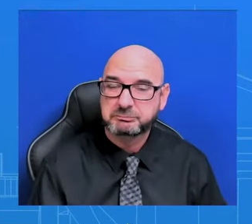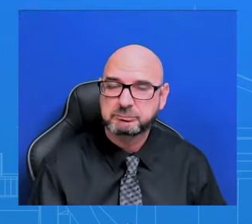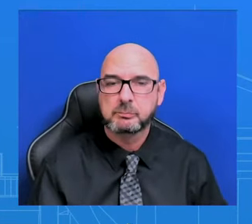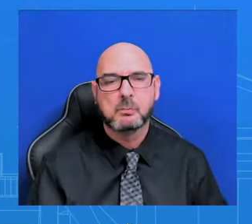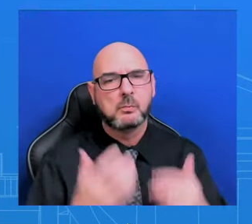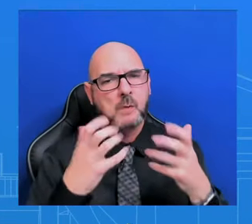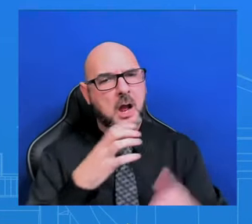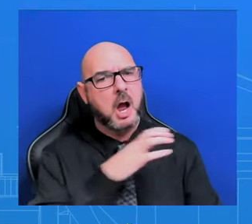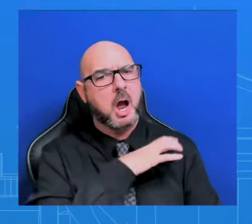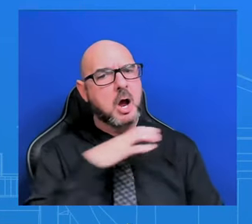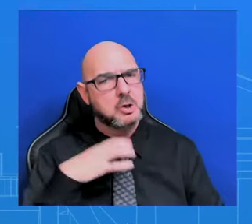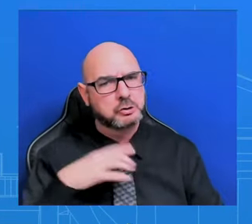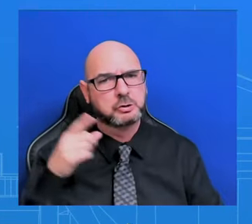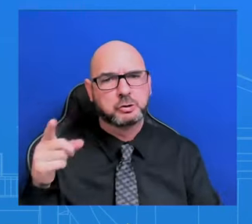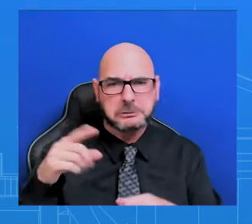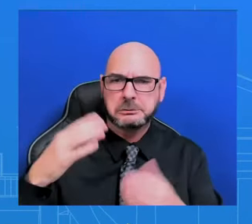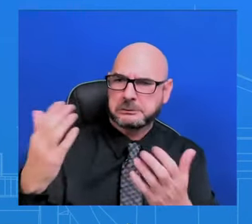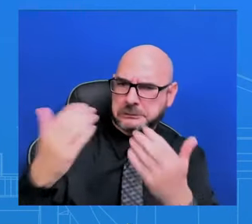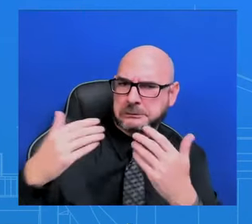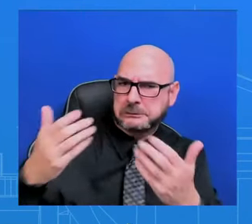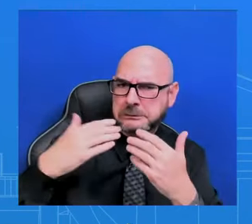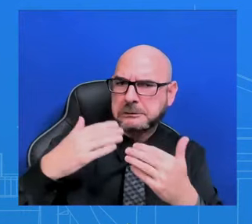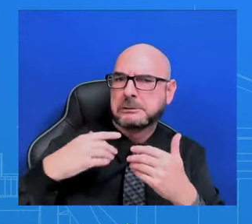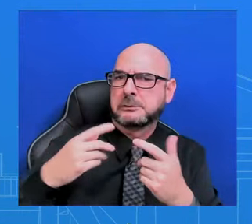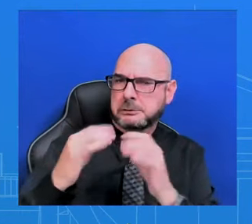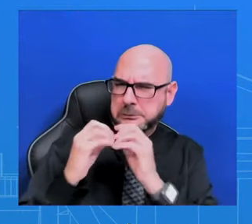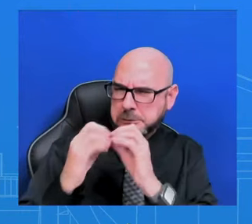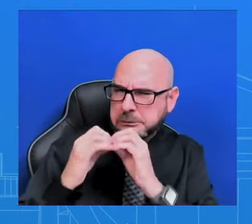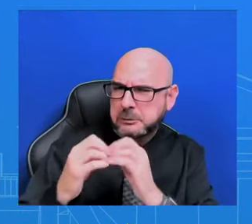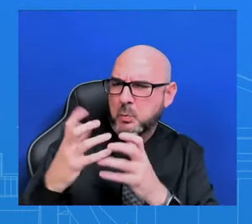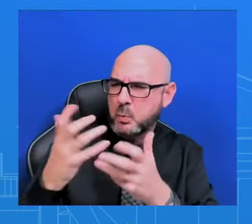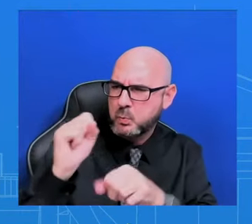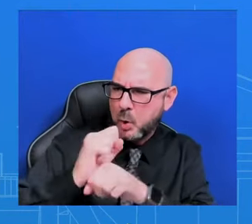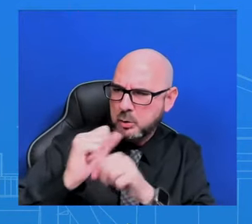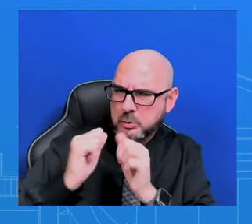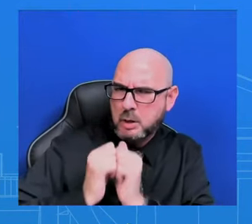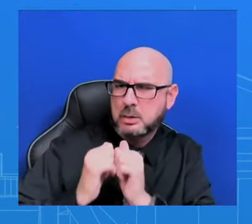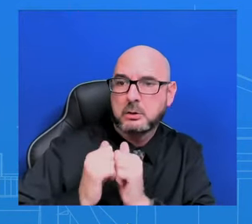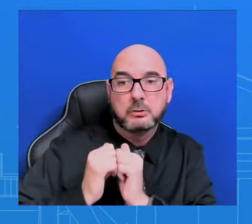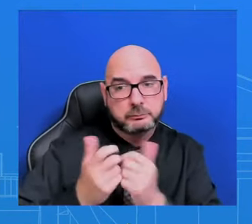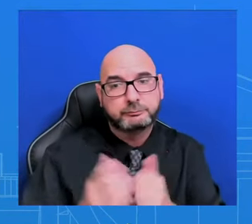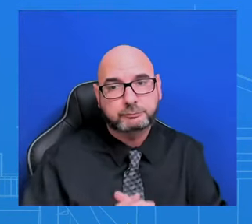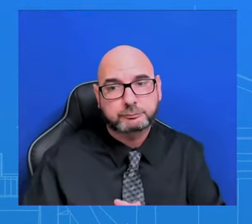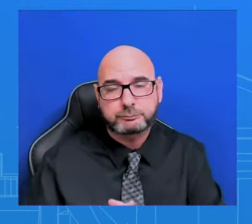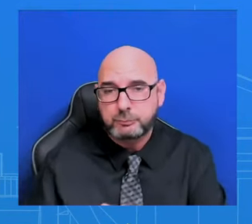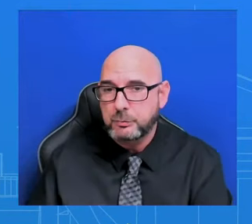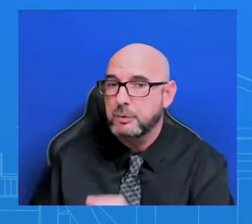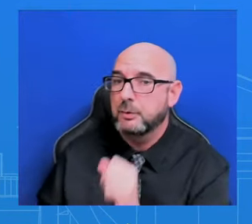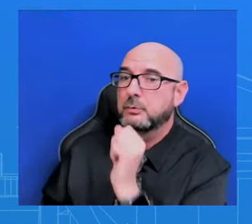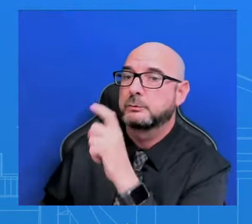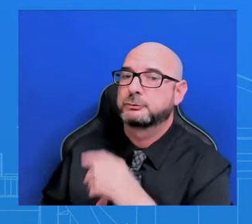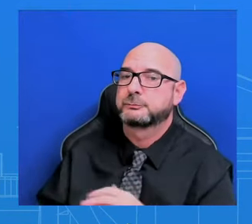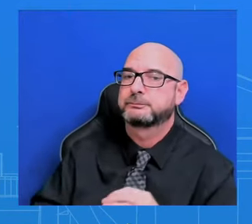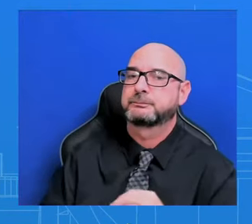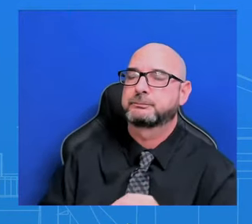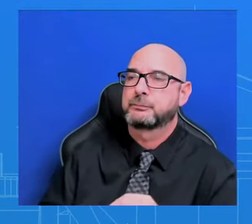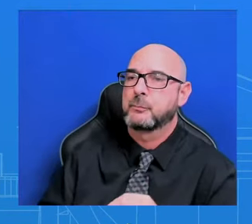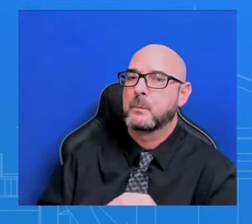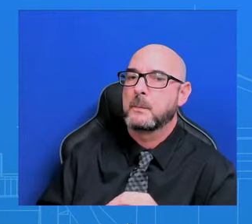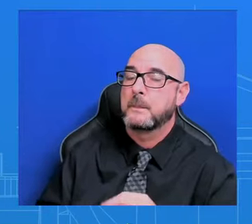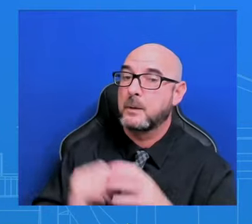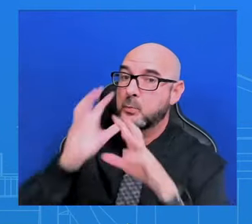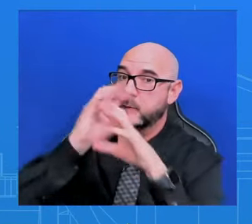the facts. And is that the message that he wants to get across tonight? And apropos tonight, is there a reason that this rally